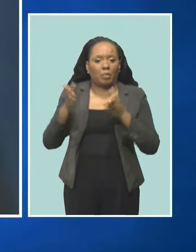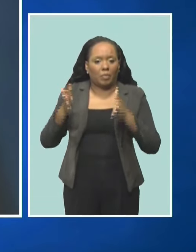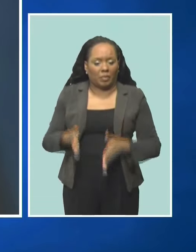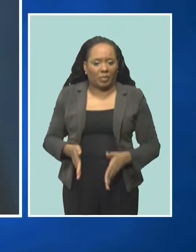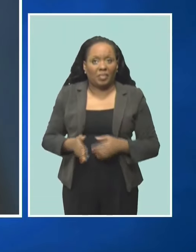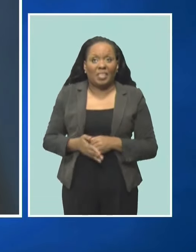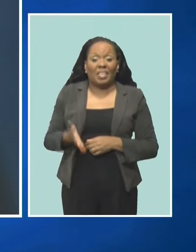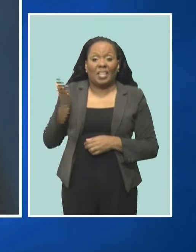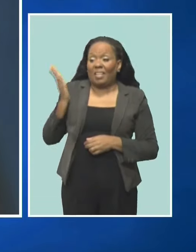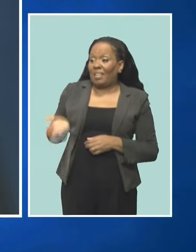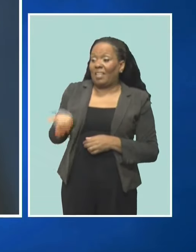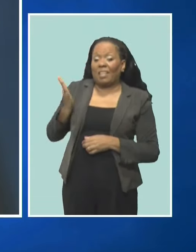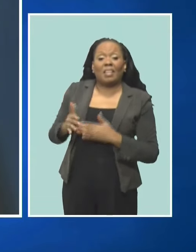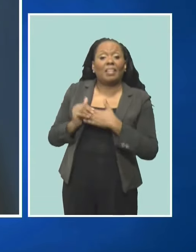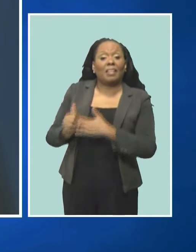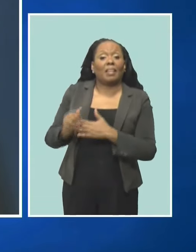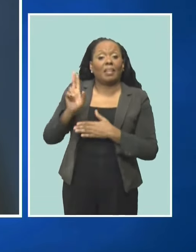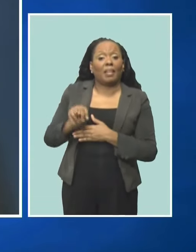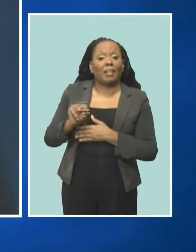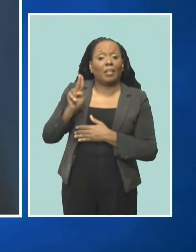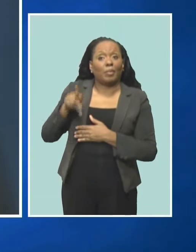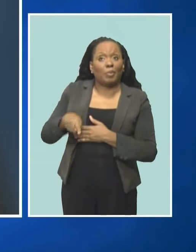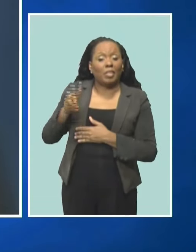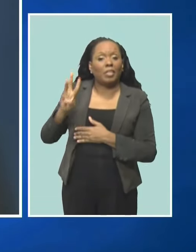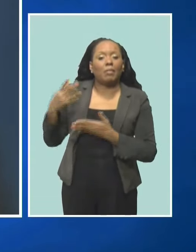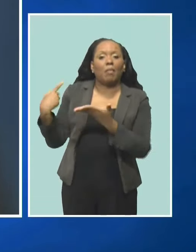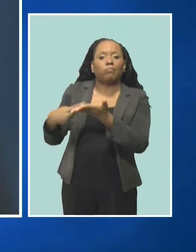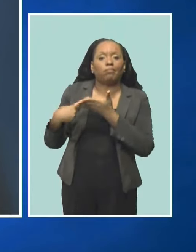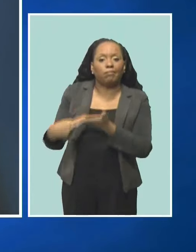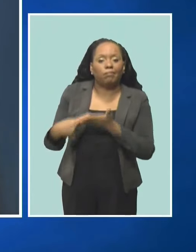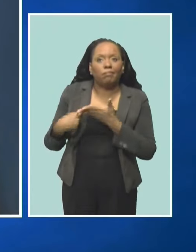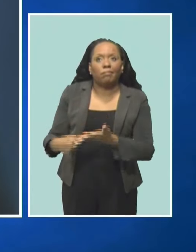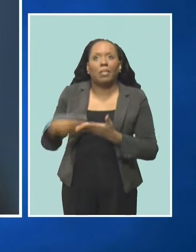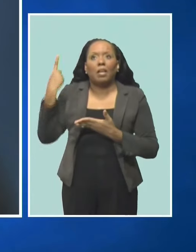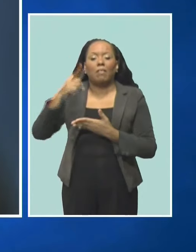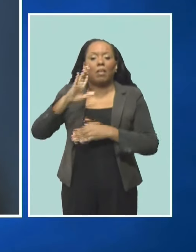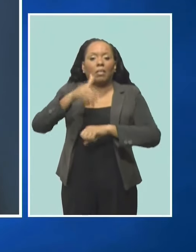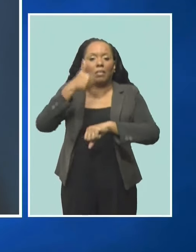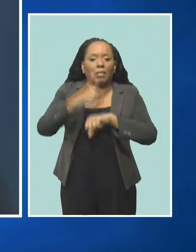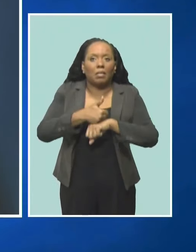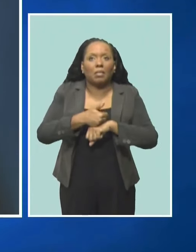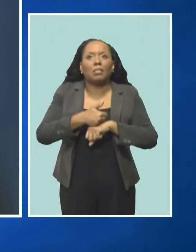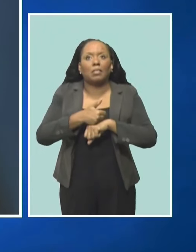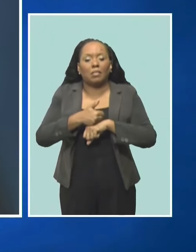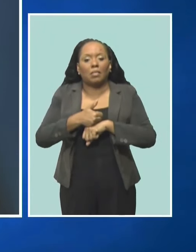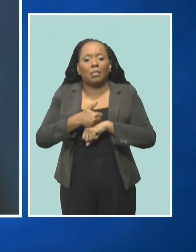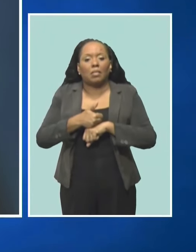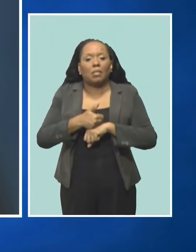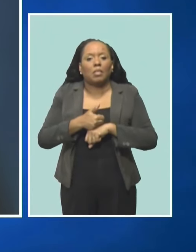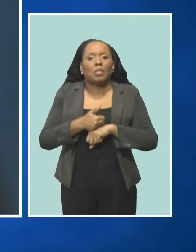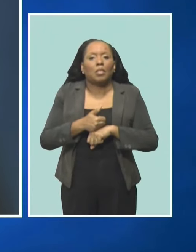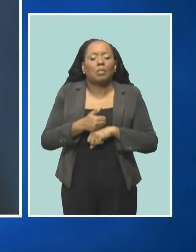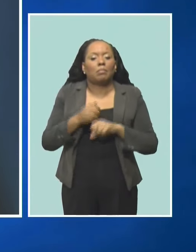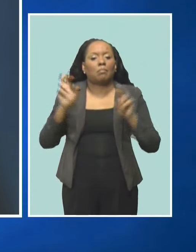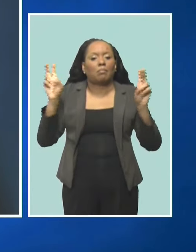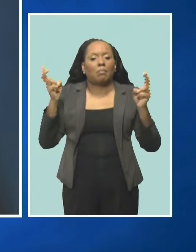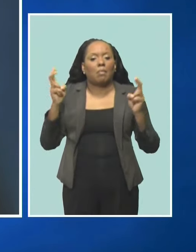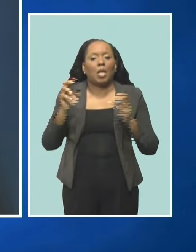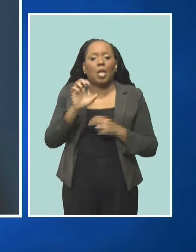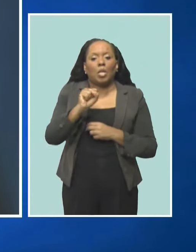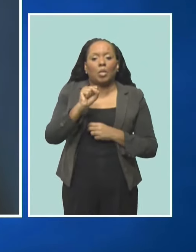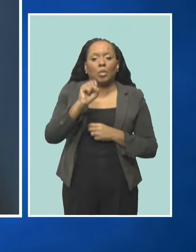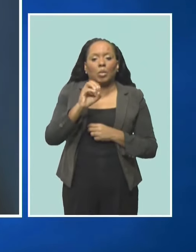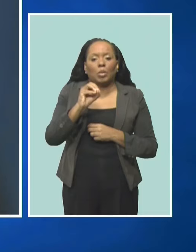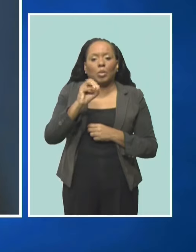of the NUPW, he was also at the table for the discussions that led to the creation of the groundbreaking social partnership and the prices